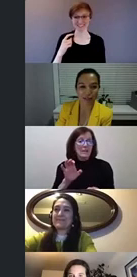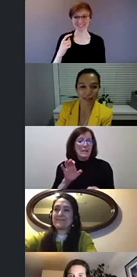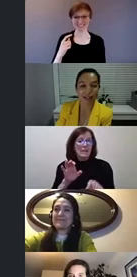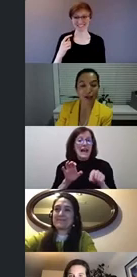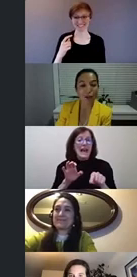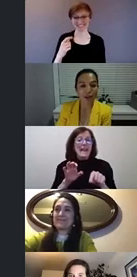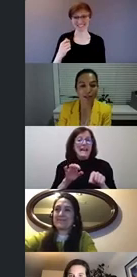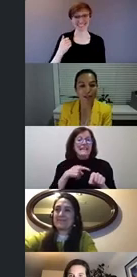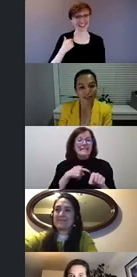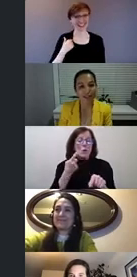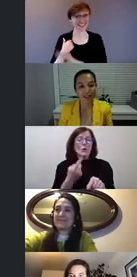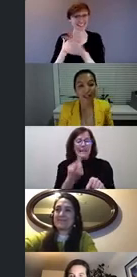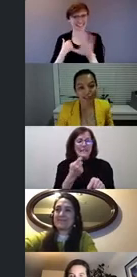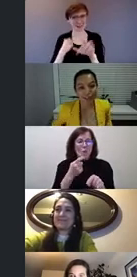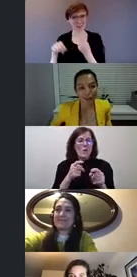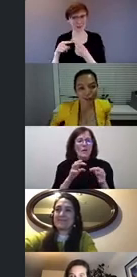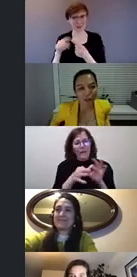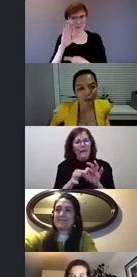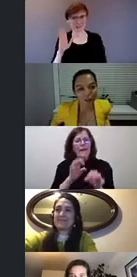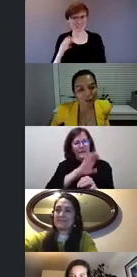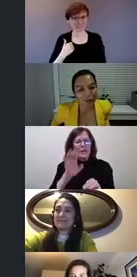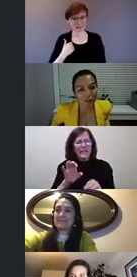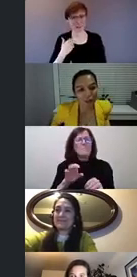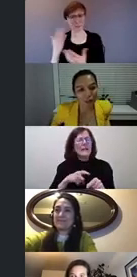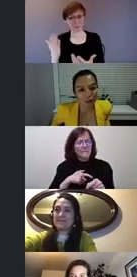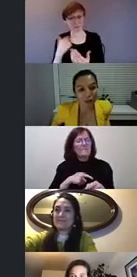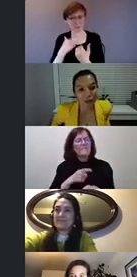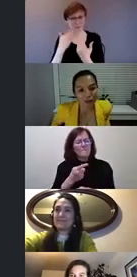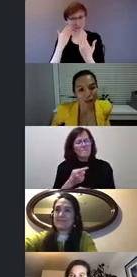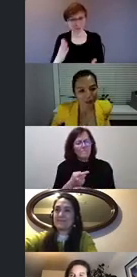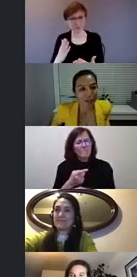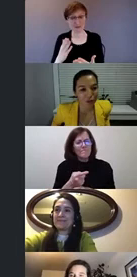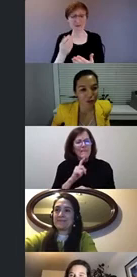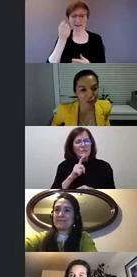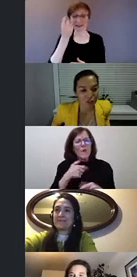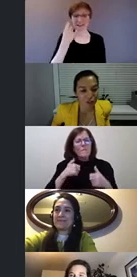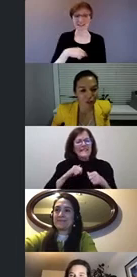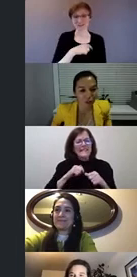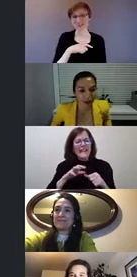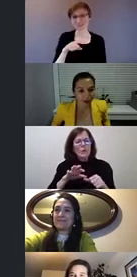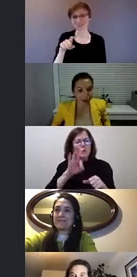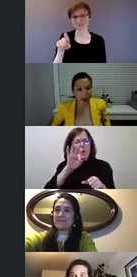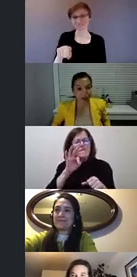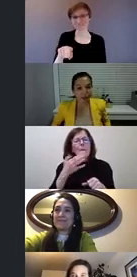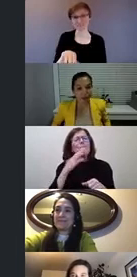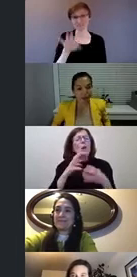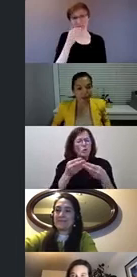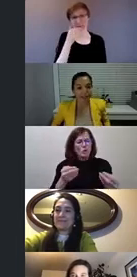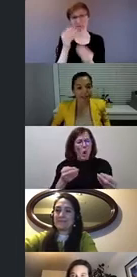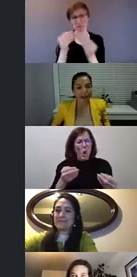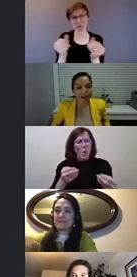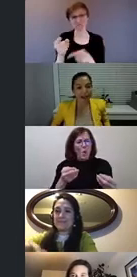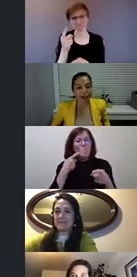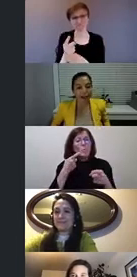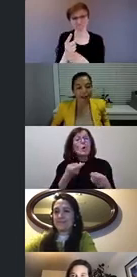Canada, but we are certainly need to try to find better solutions to have inclusive environments.